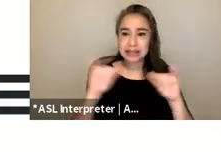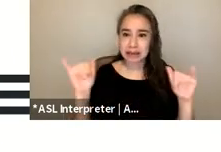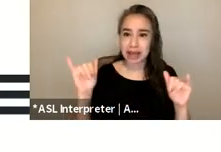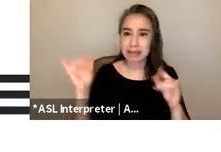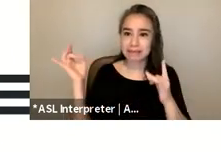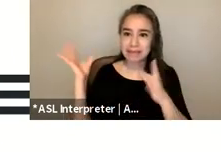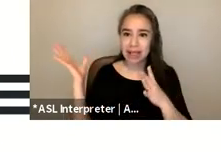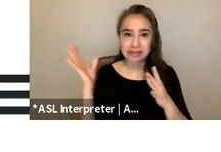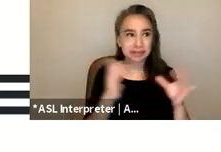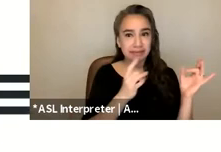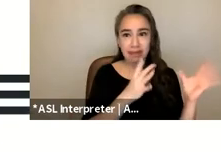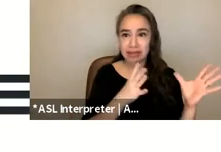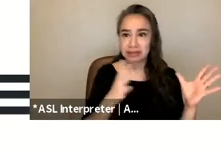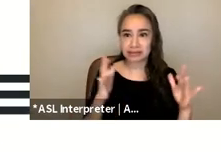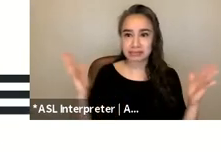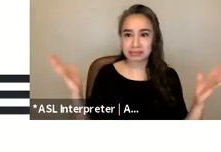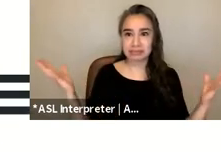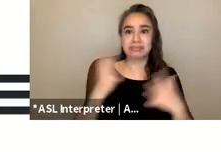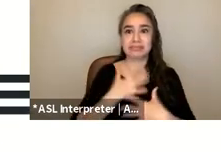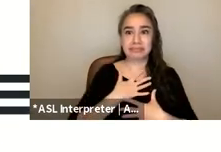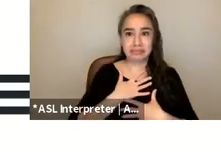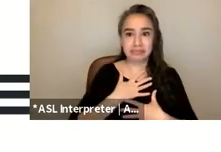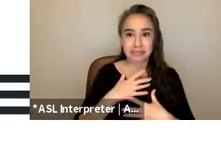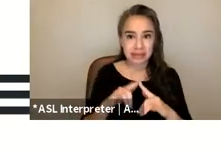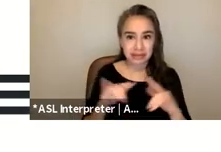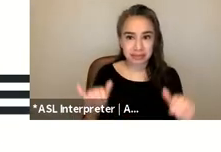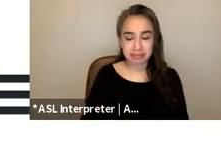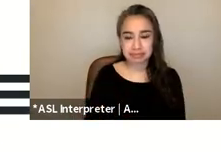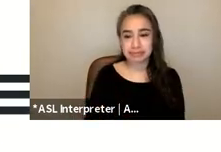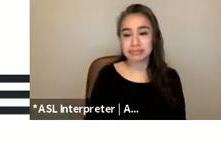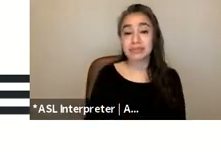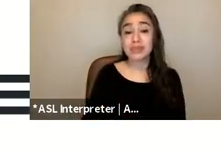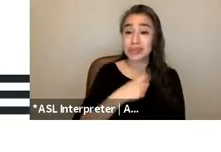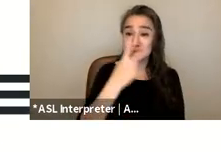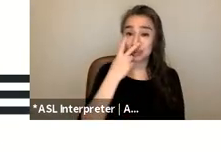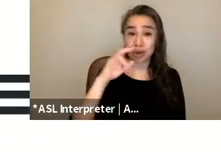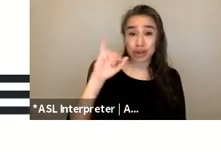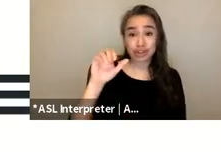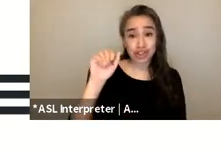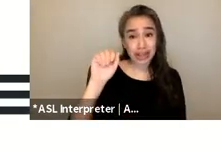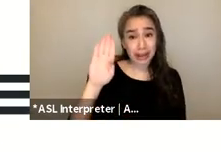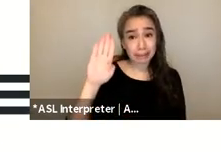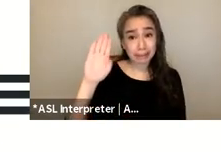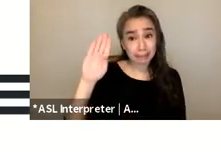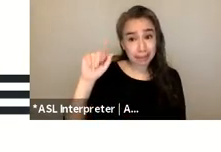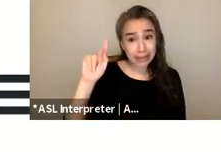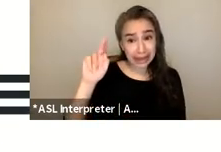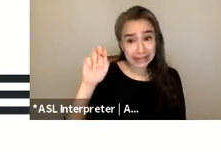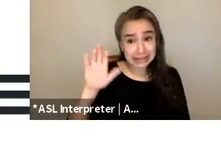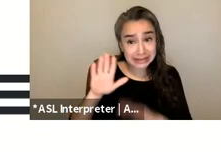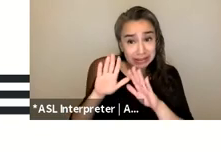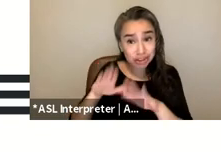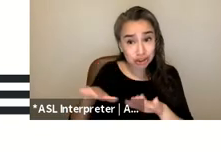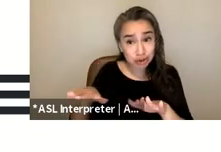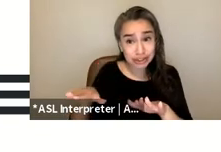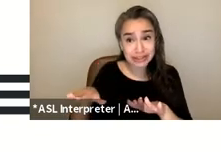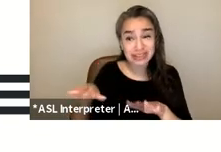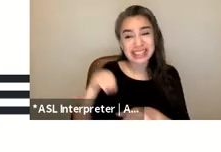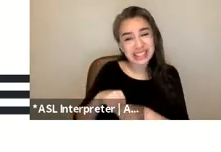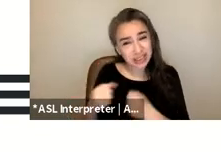over the summer we saw jacob blake's children who were in the car when he was shot in 2020